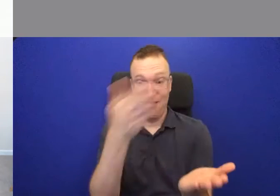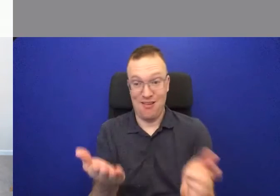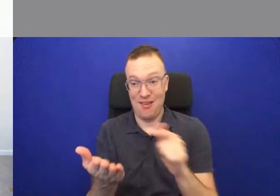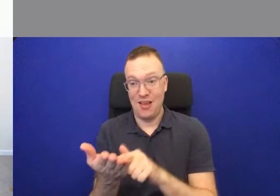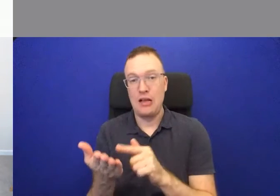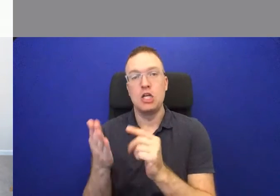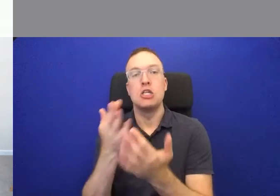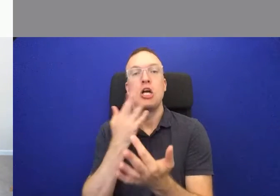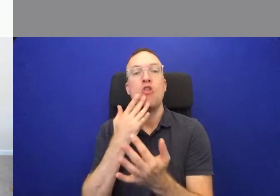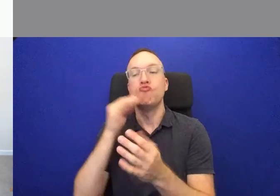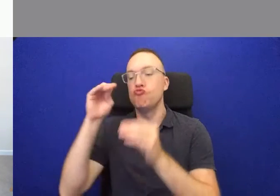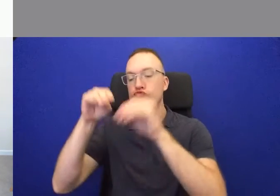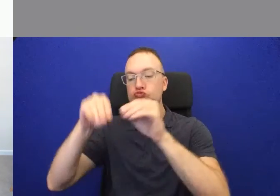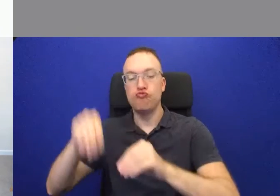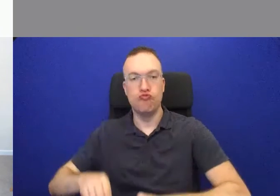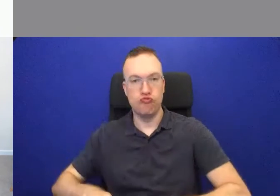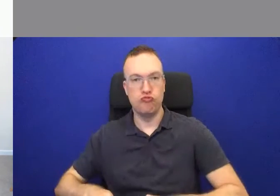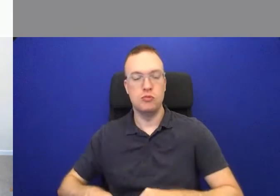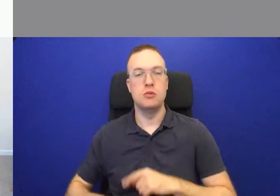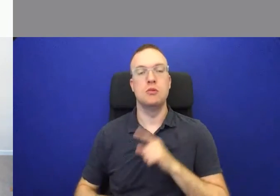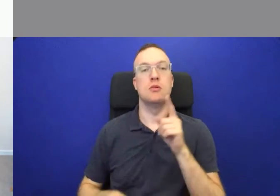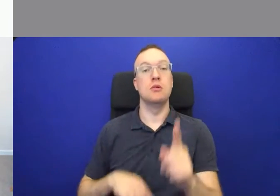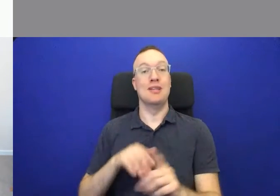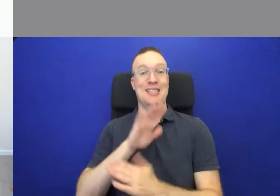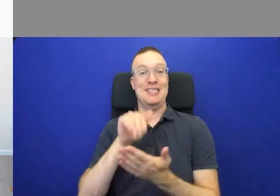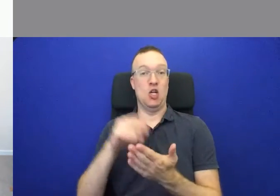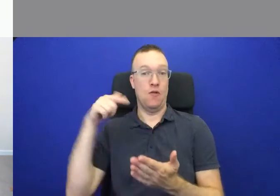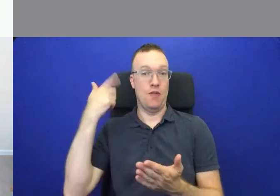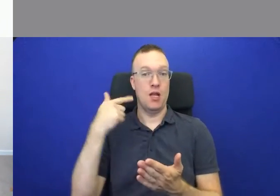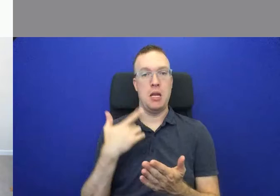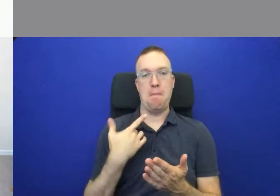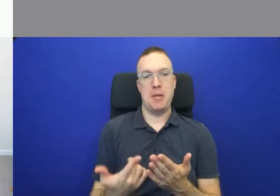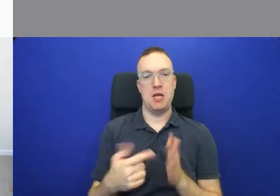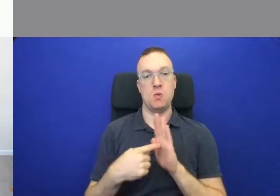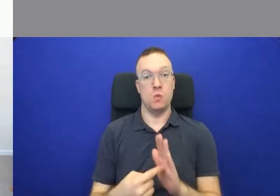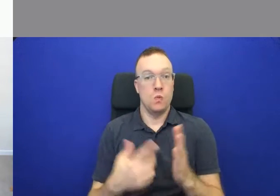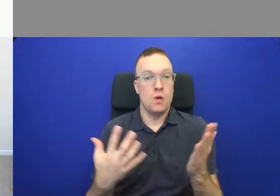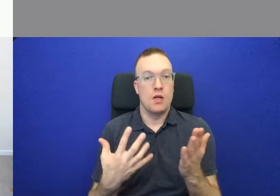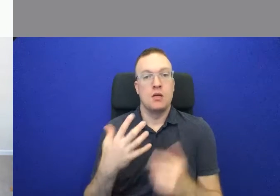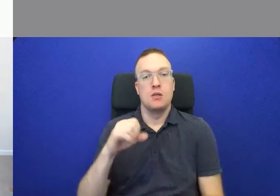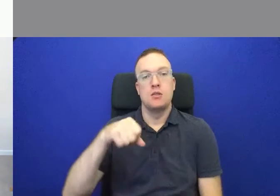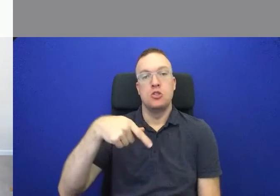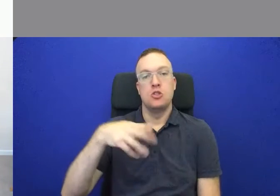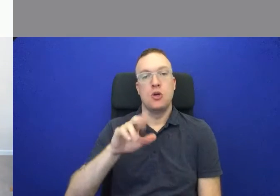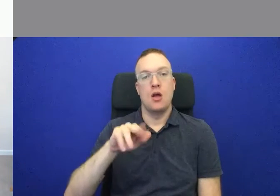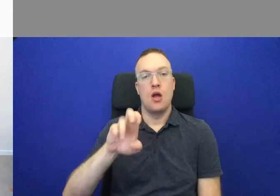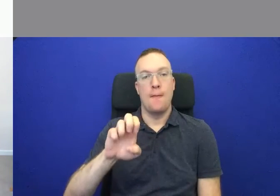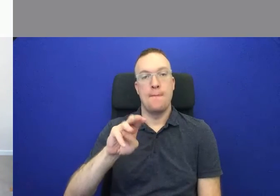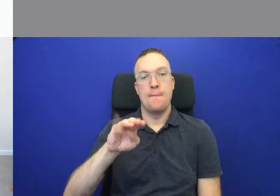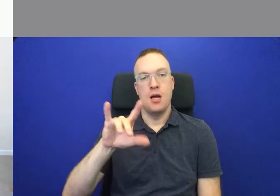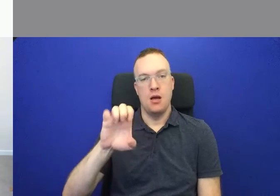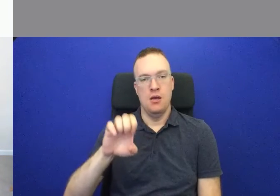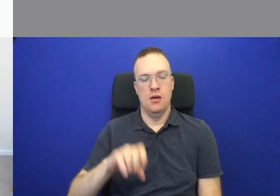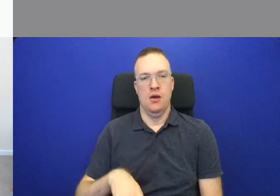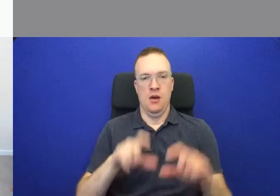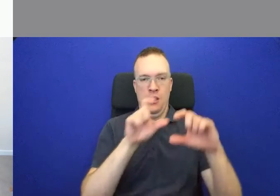This is the centre of London and is a map predominantly of the square mile. North of the